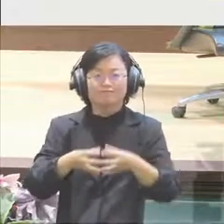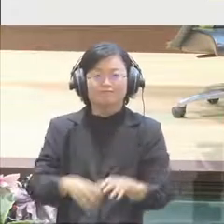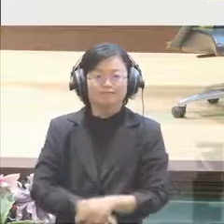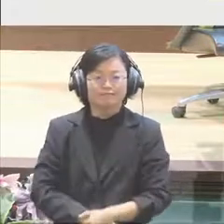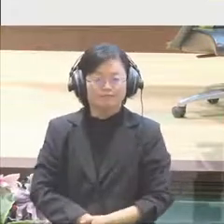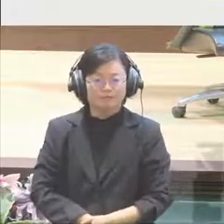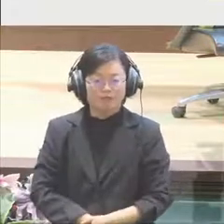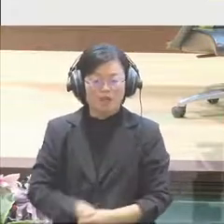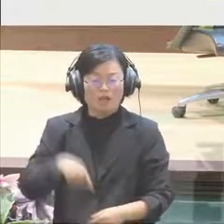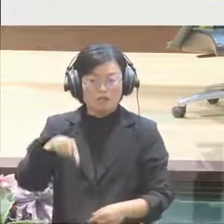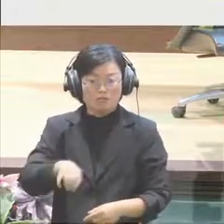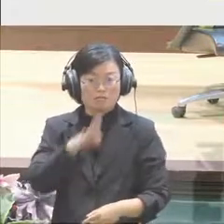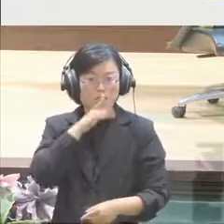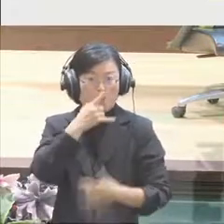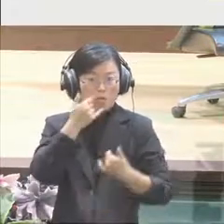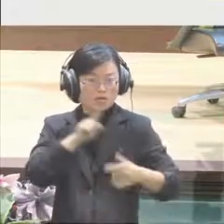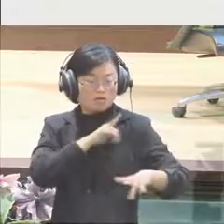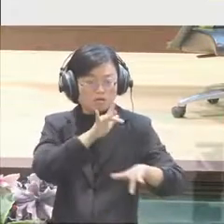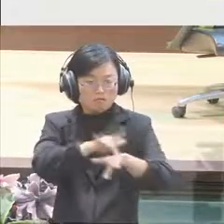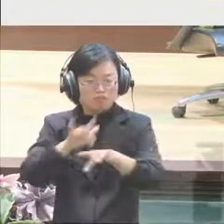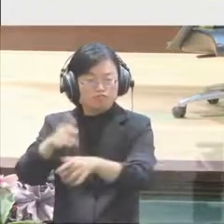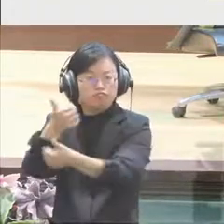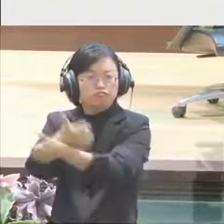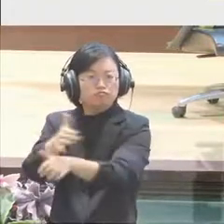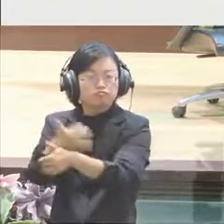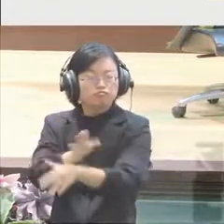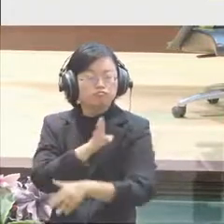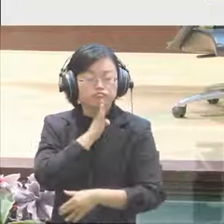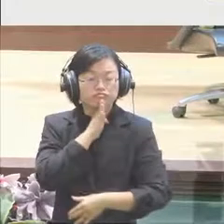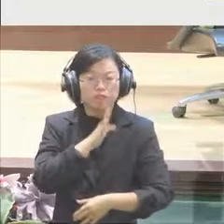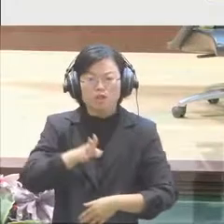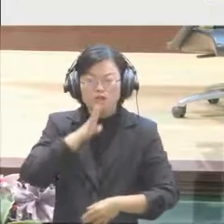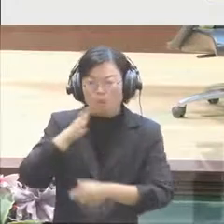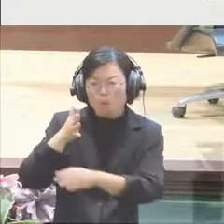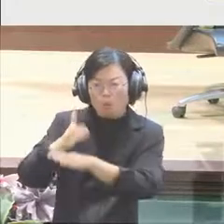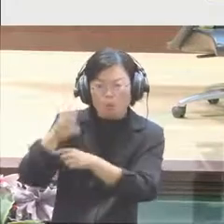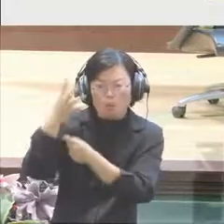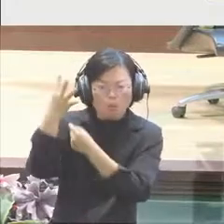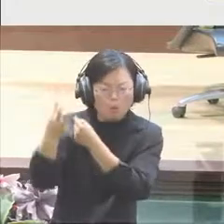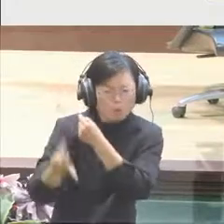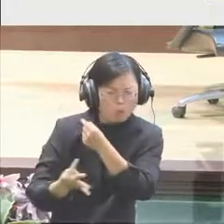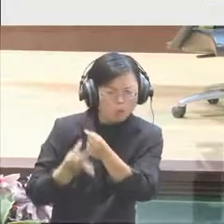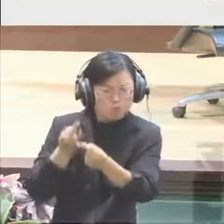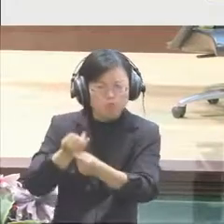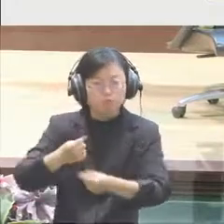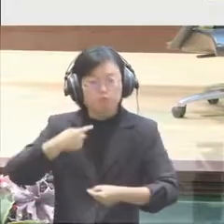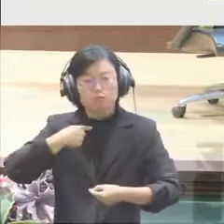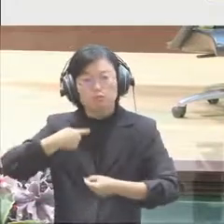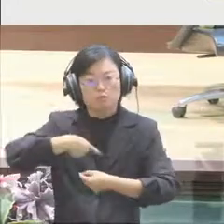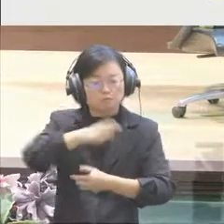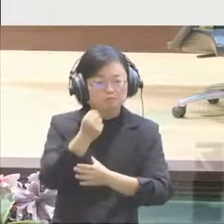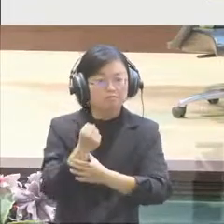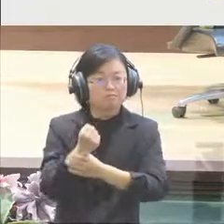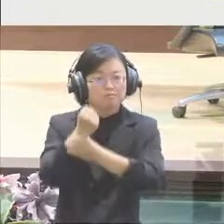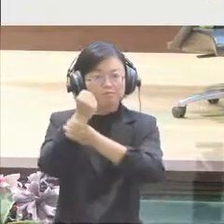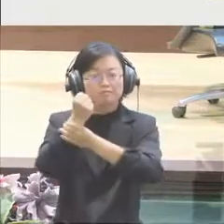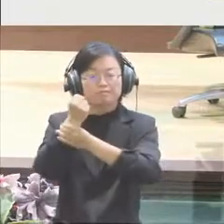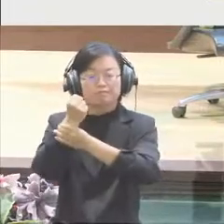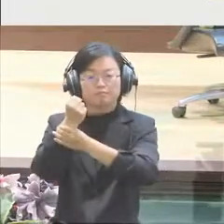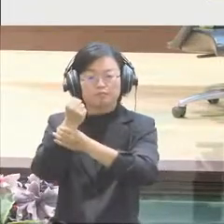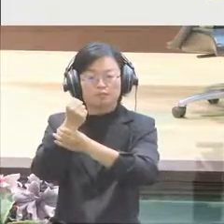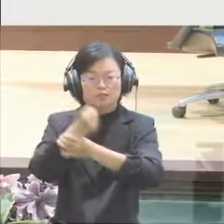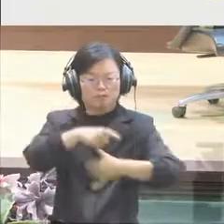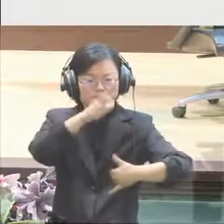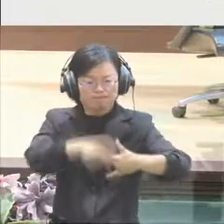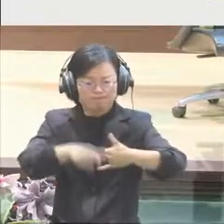that we have had in the past few years on how to conduct independent policy research in Hong